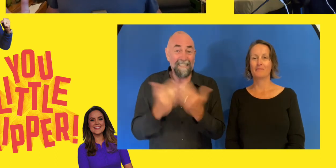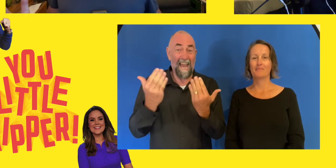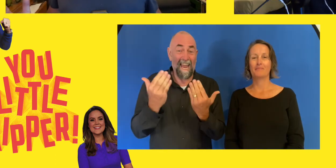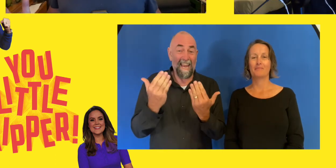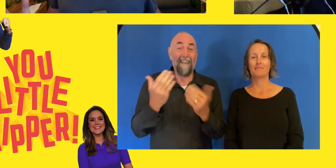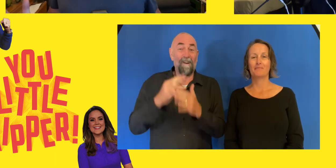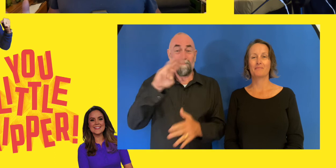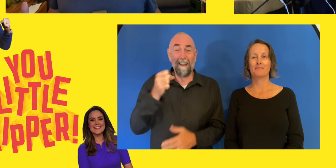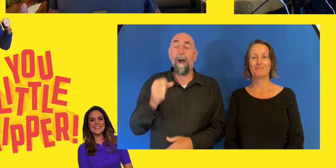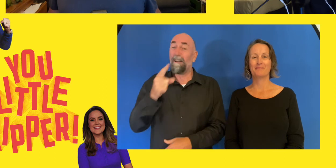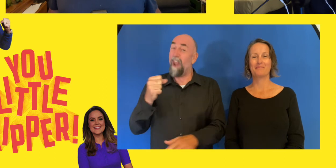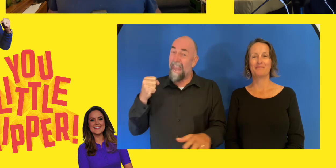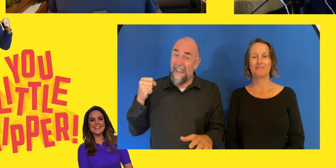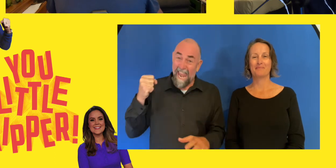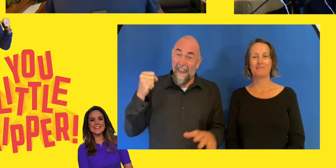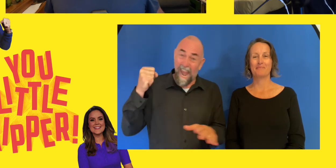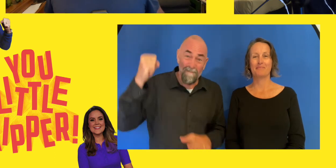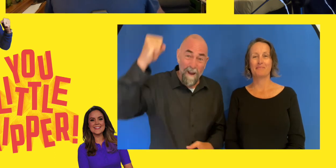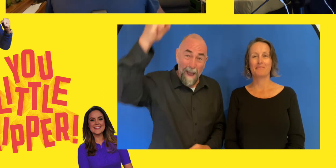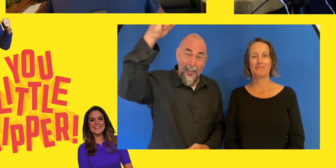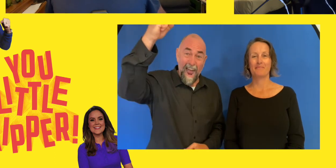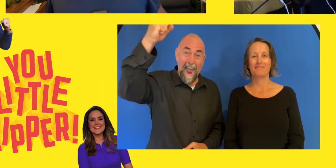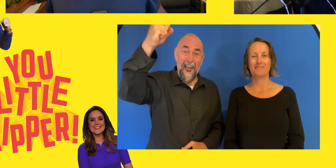Ripper! Little Ripper! You Little Ripper!